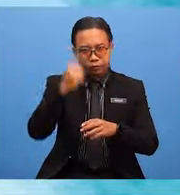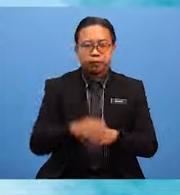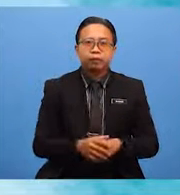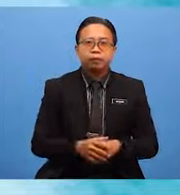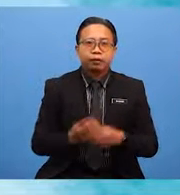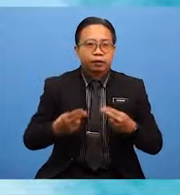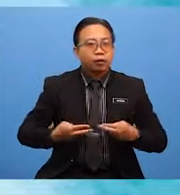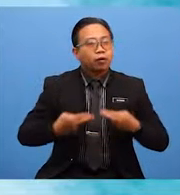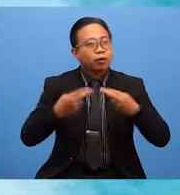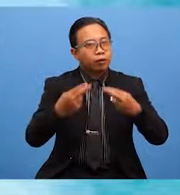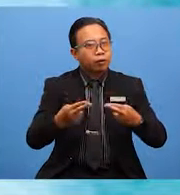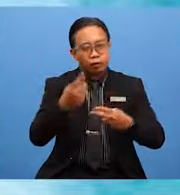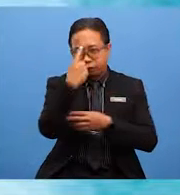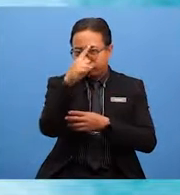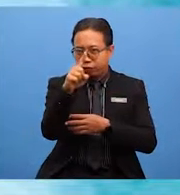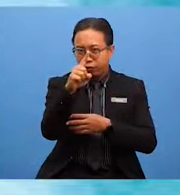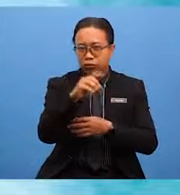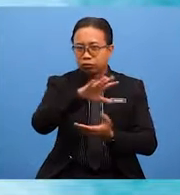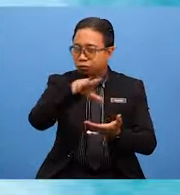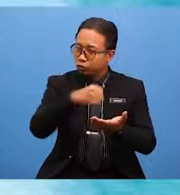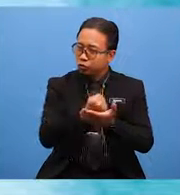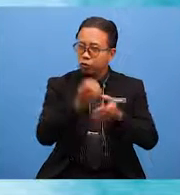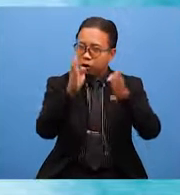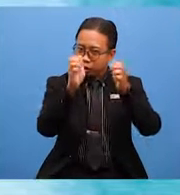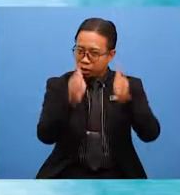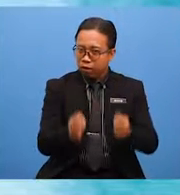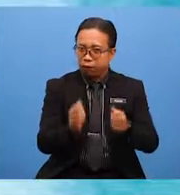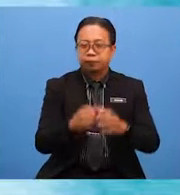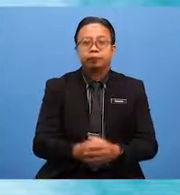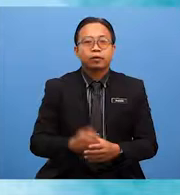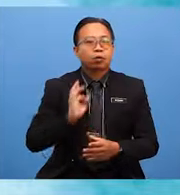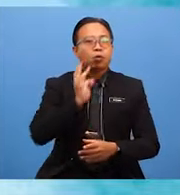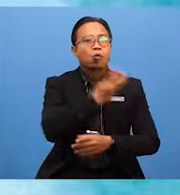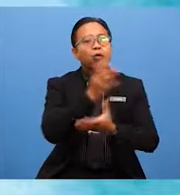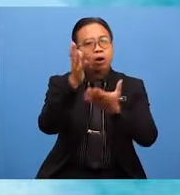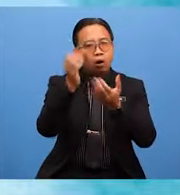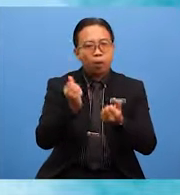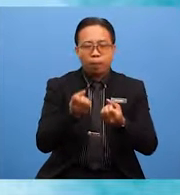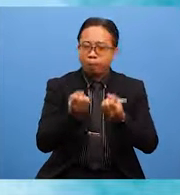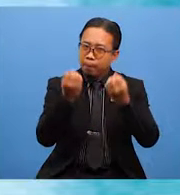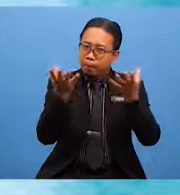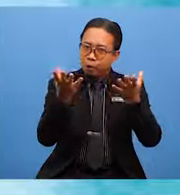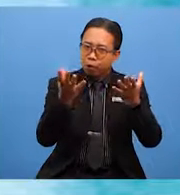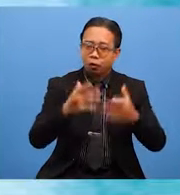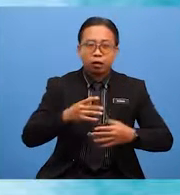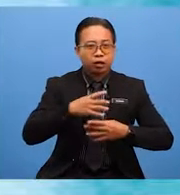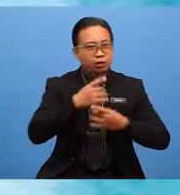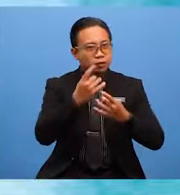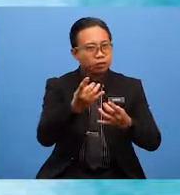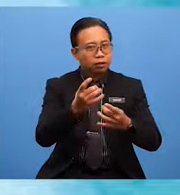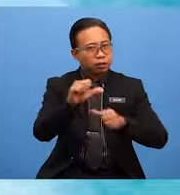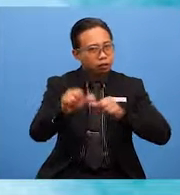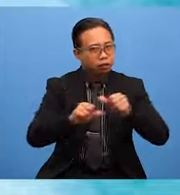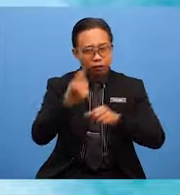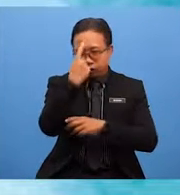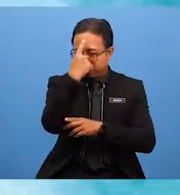rewarding experience for the committed members. We hope more exciting activities can be